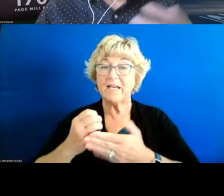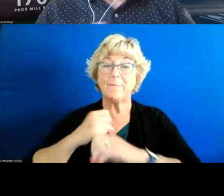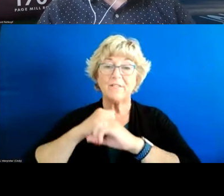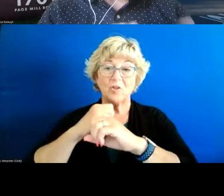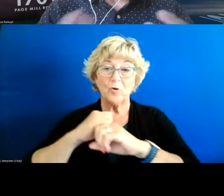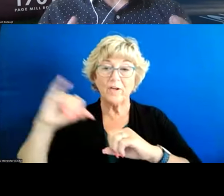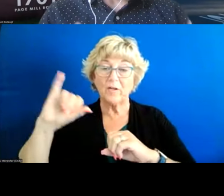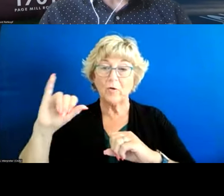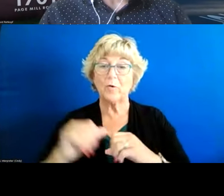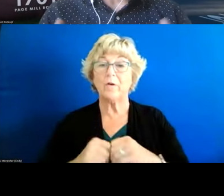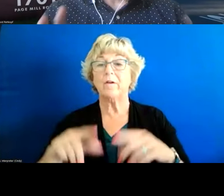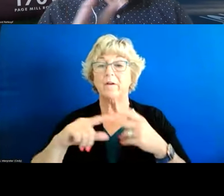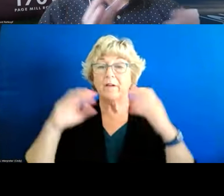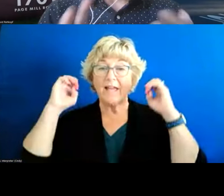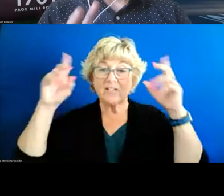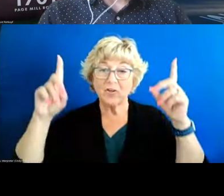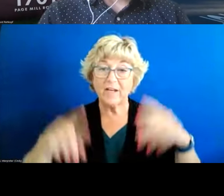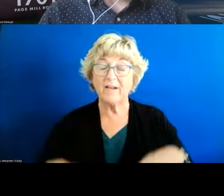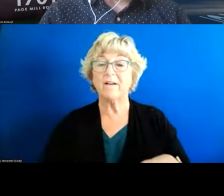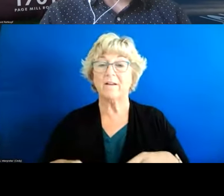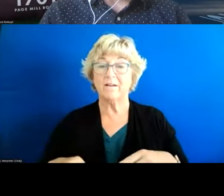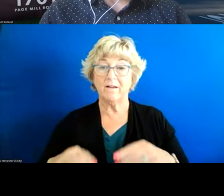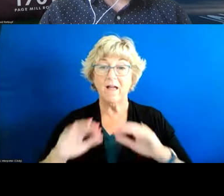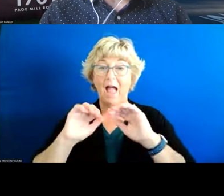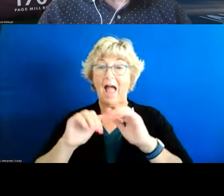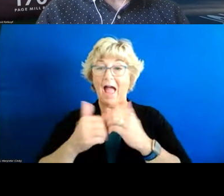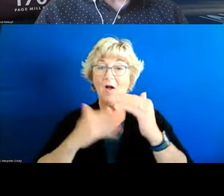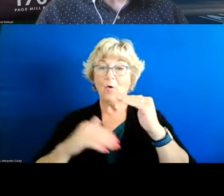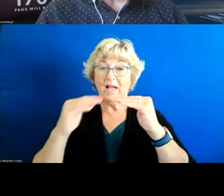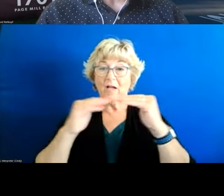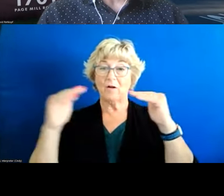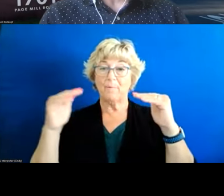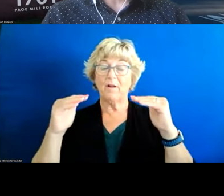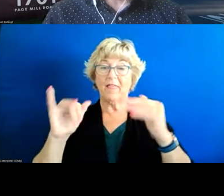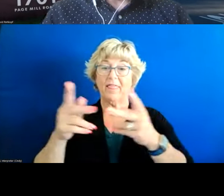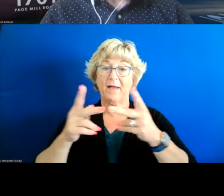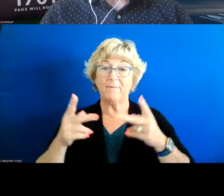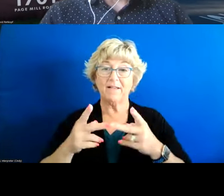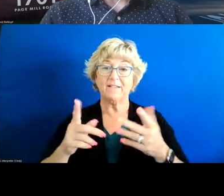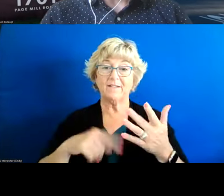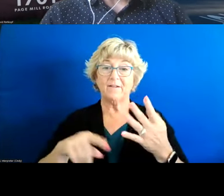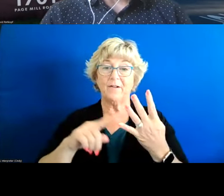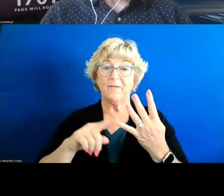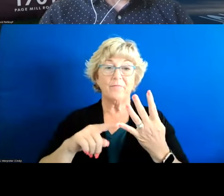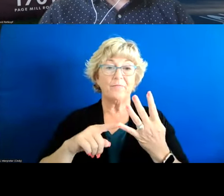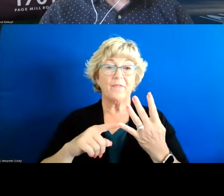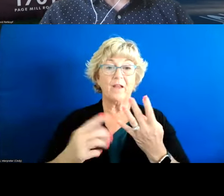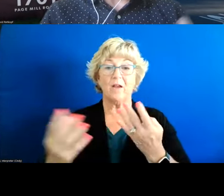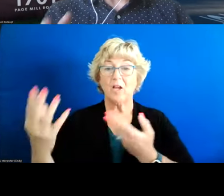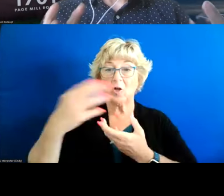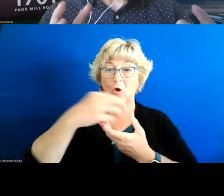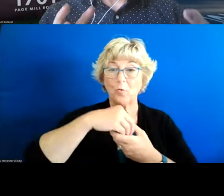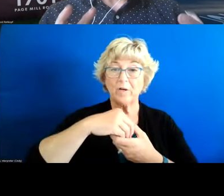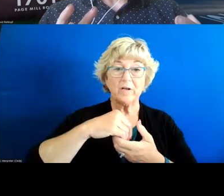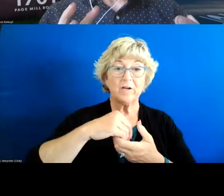well education but in terms of how equitable that uh place is uh cohesion um